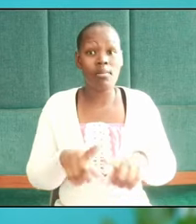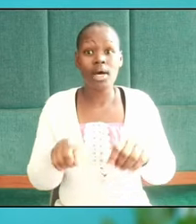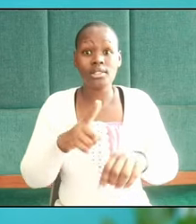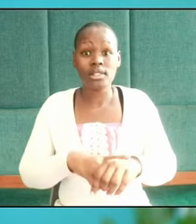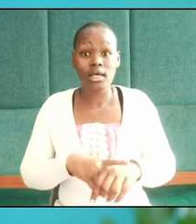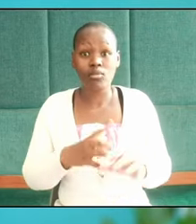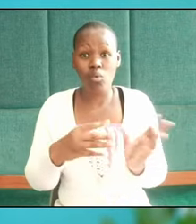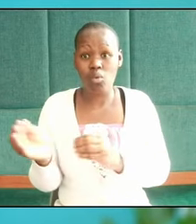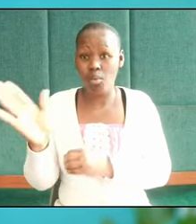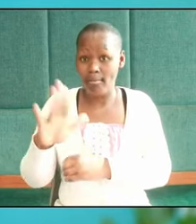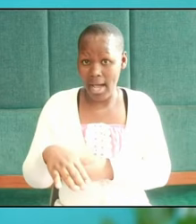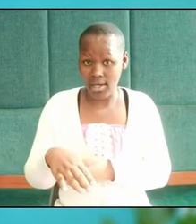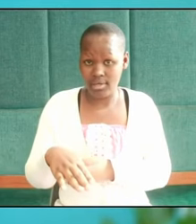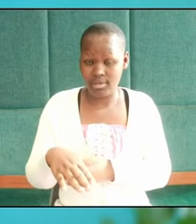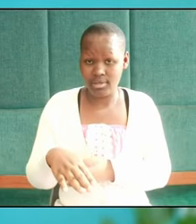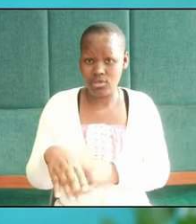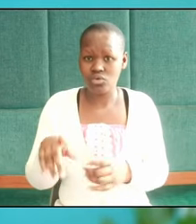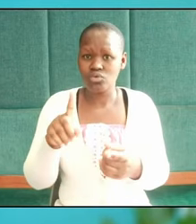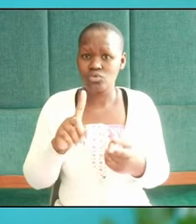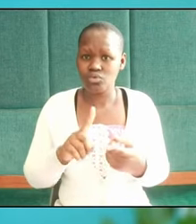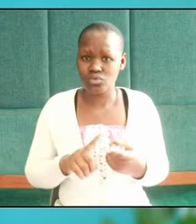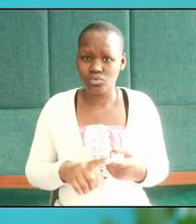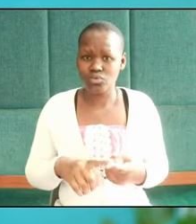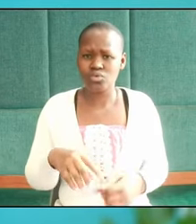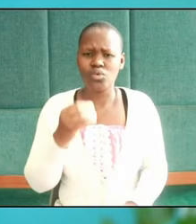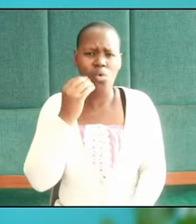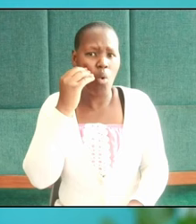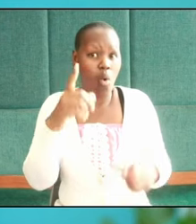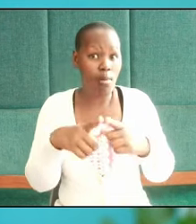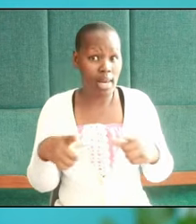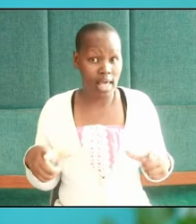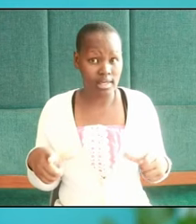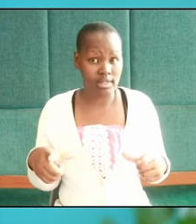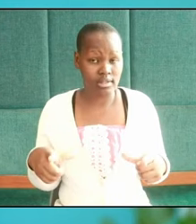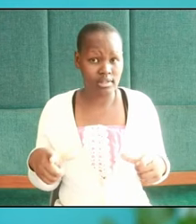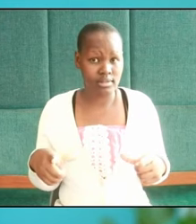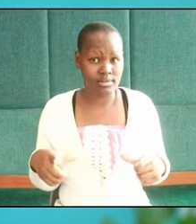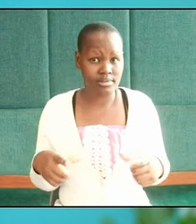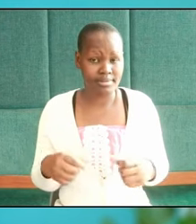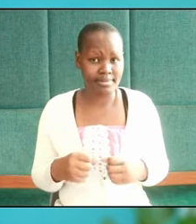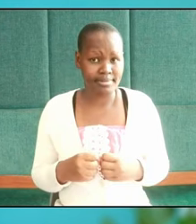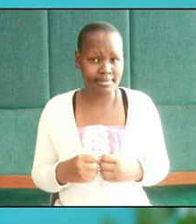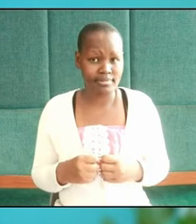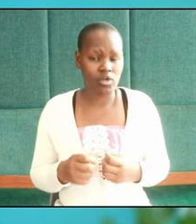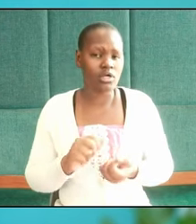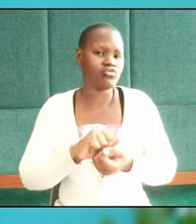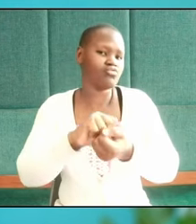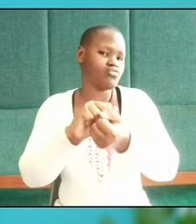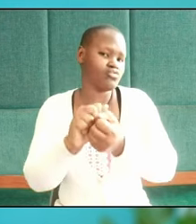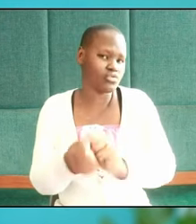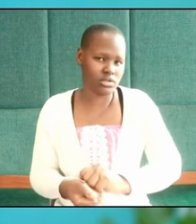went back into his homeland, he changed